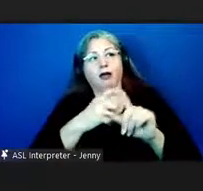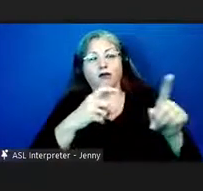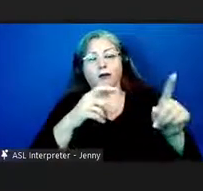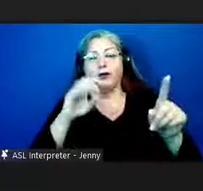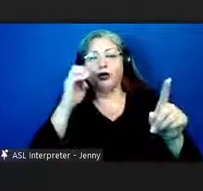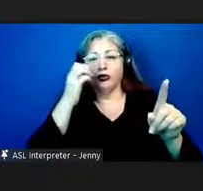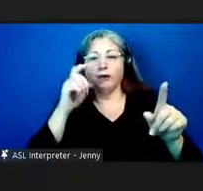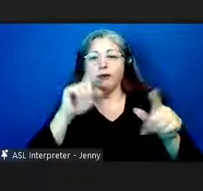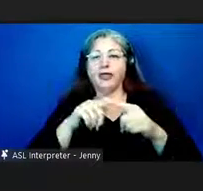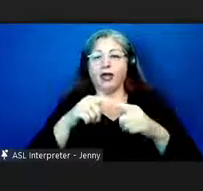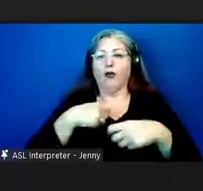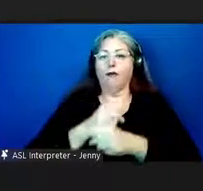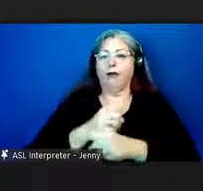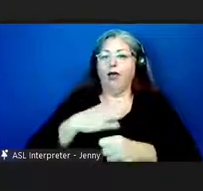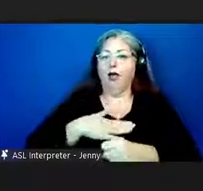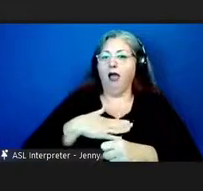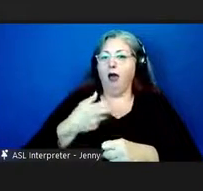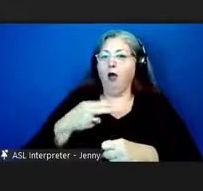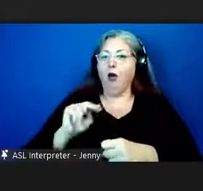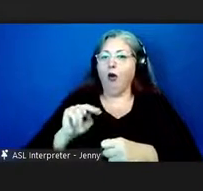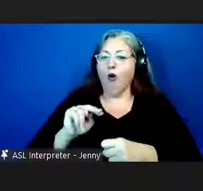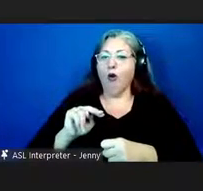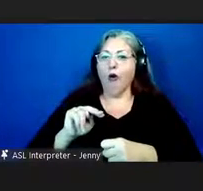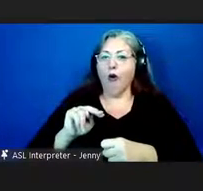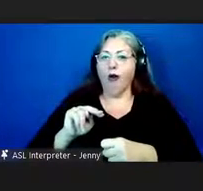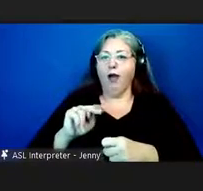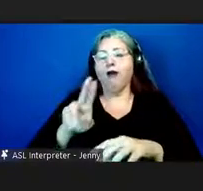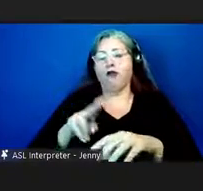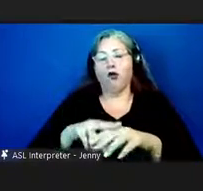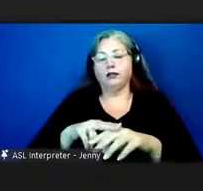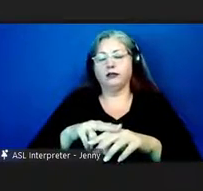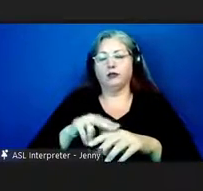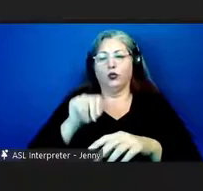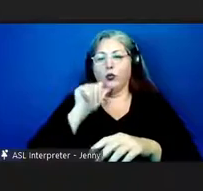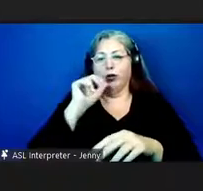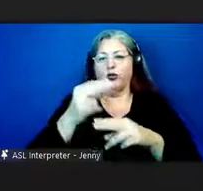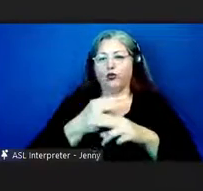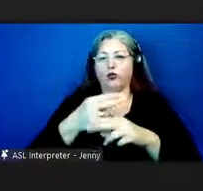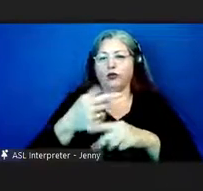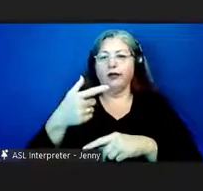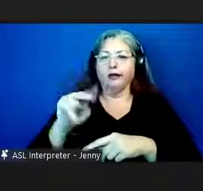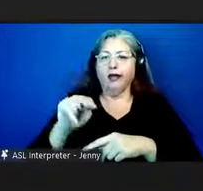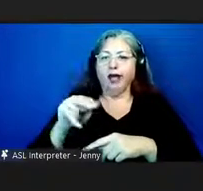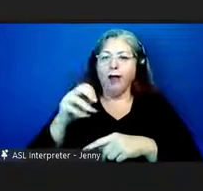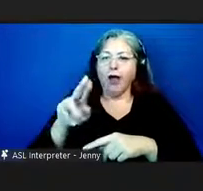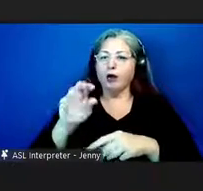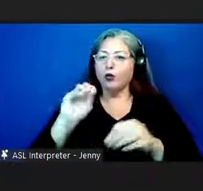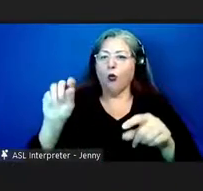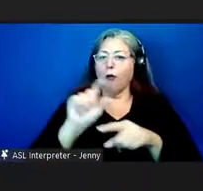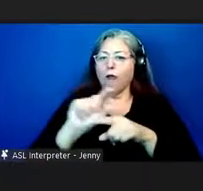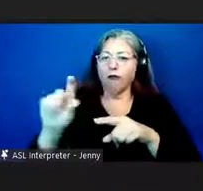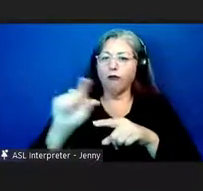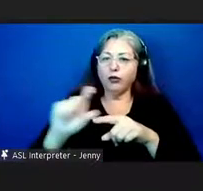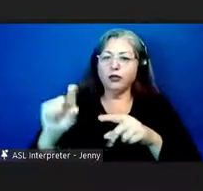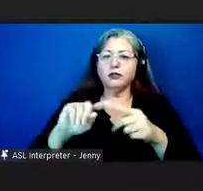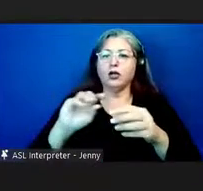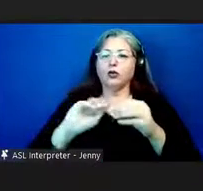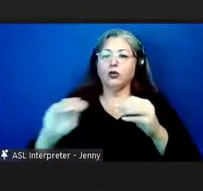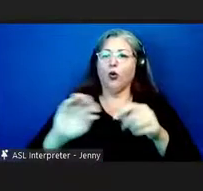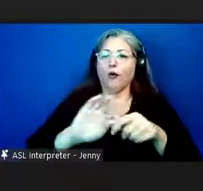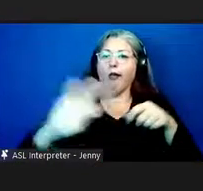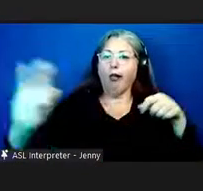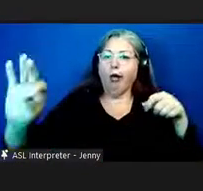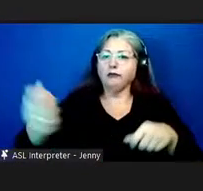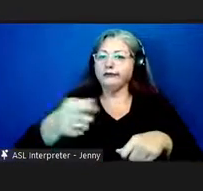uh here in hawaii which did not of course include gunpowder bullets and edge and long swords and things